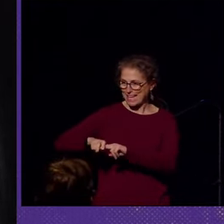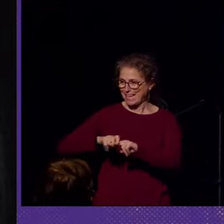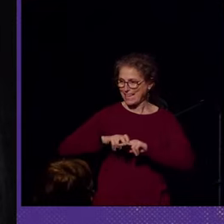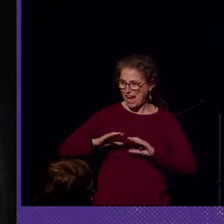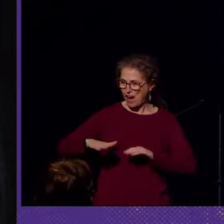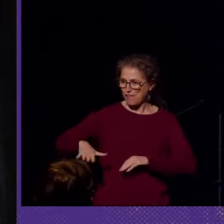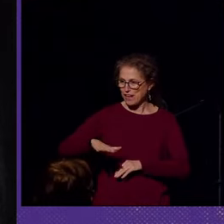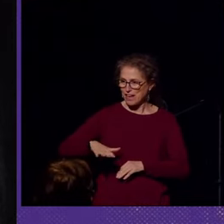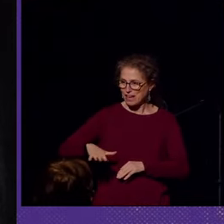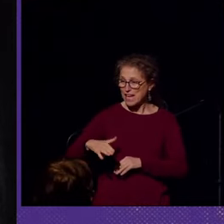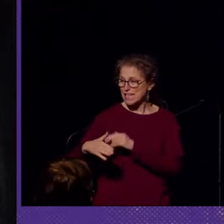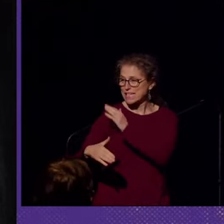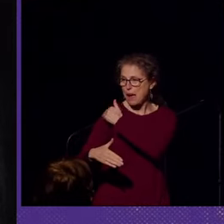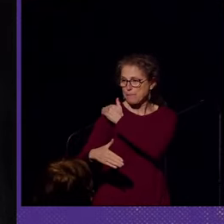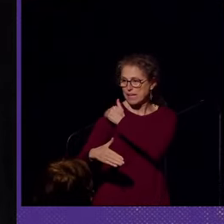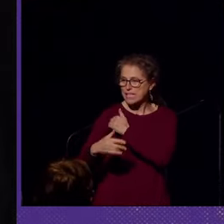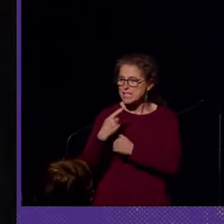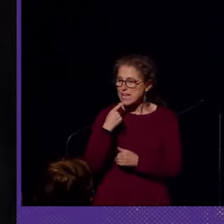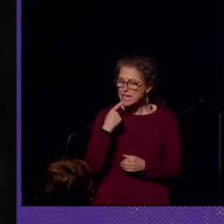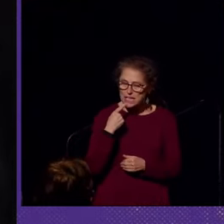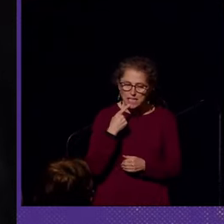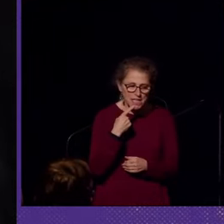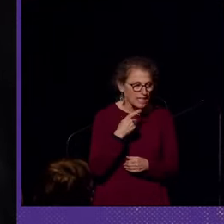tapped me on the shoulder and said,